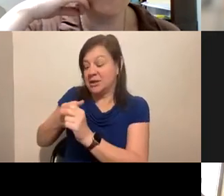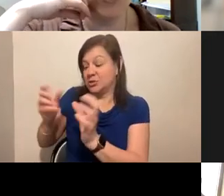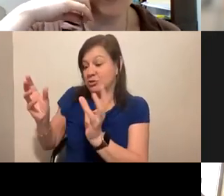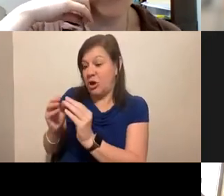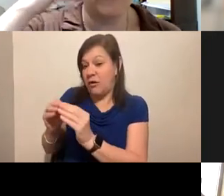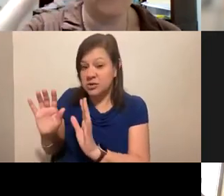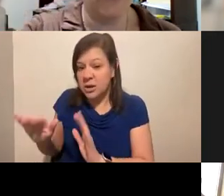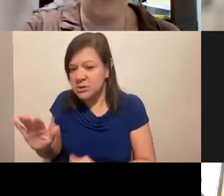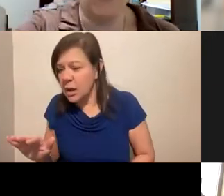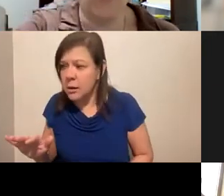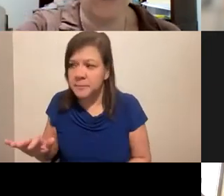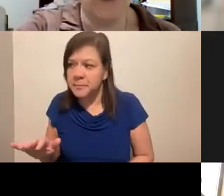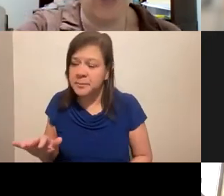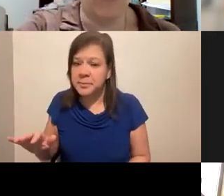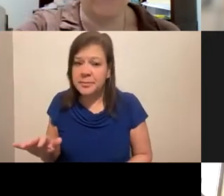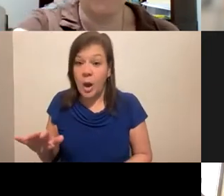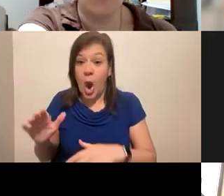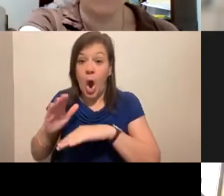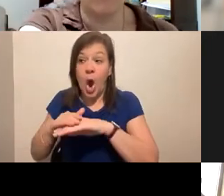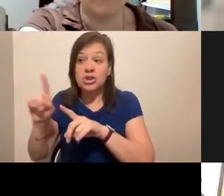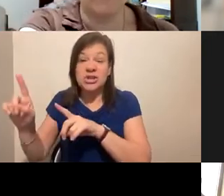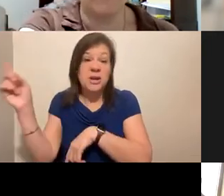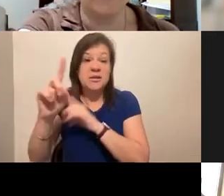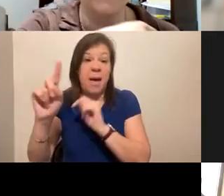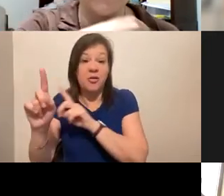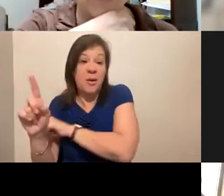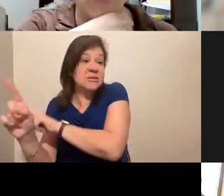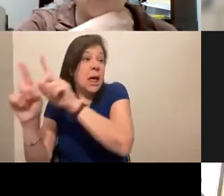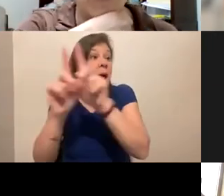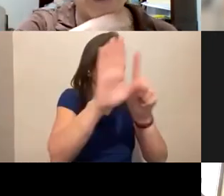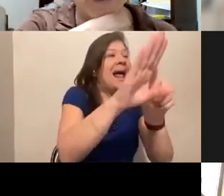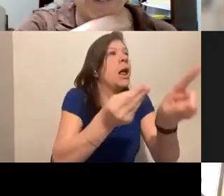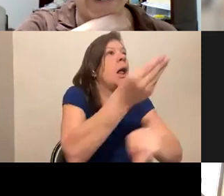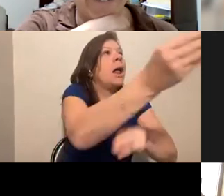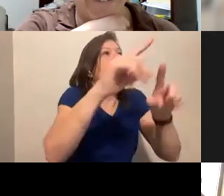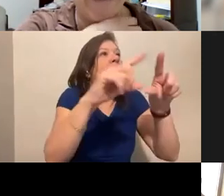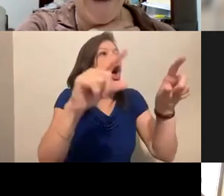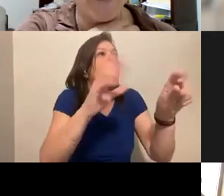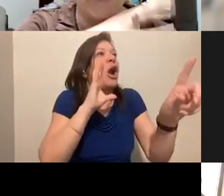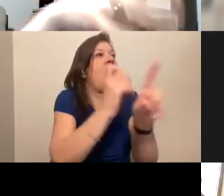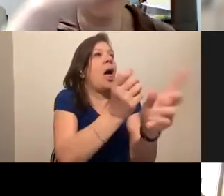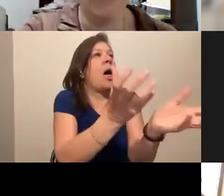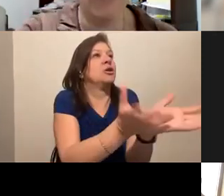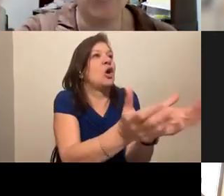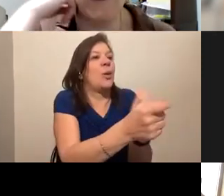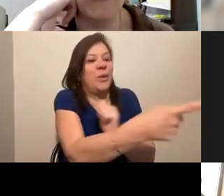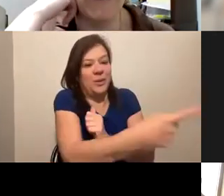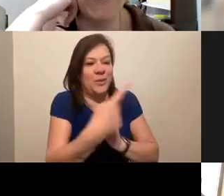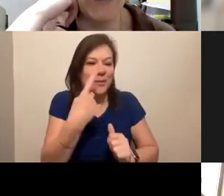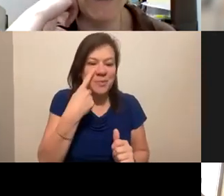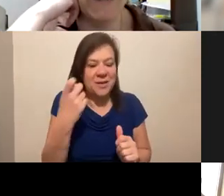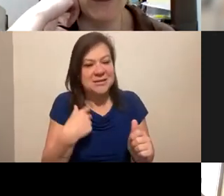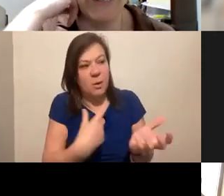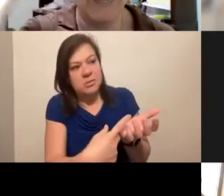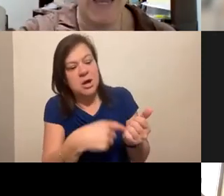So I caught her, I think, like on the way to the bathroom and said, oh, here's my card. I would love to talk more with you because I would love to talk more about